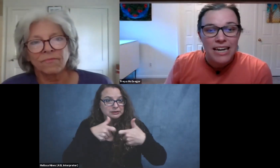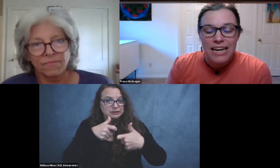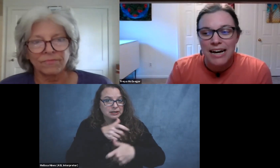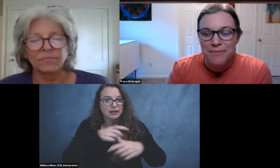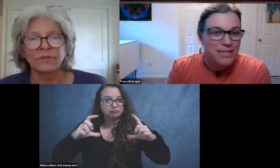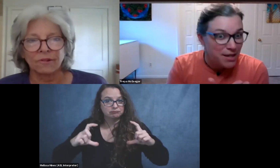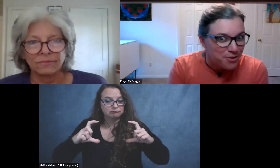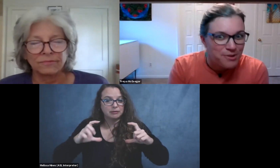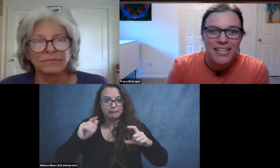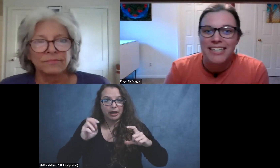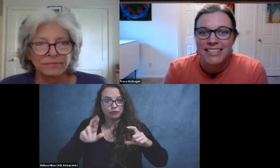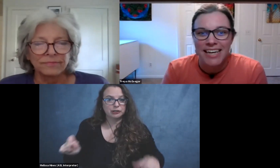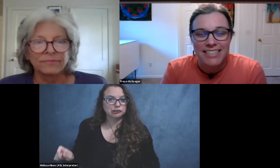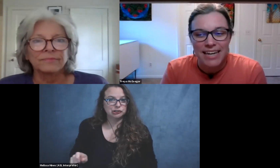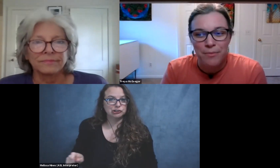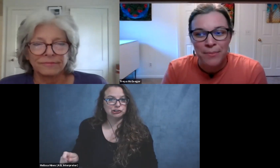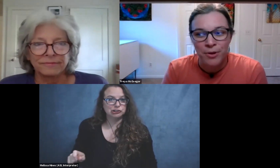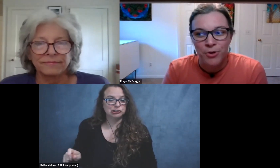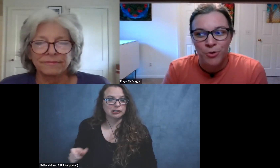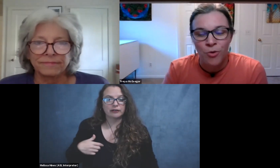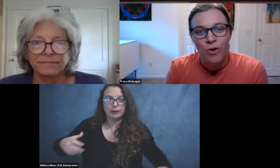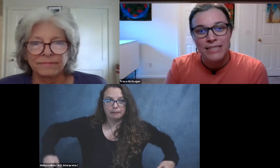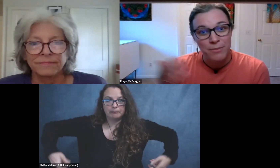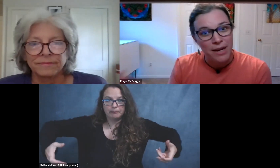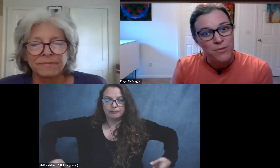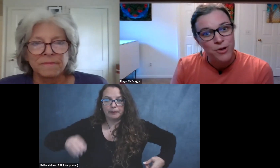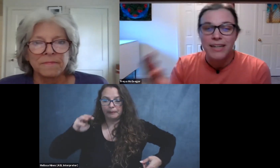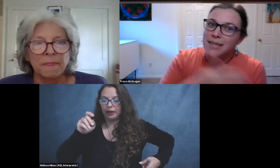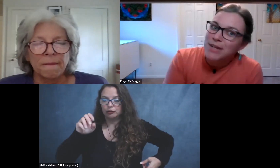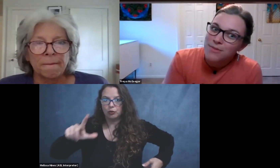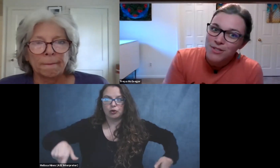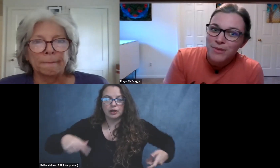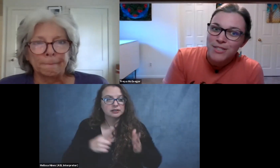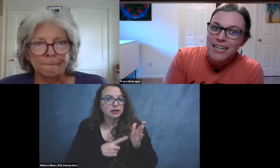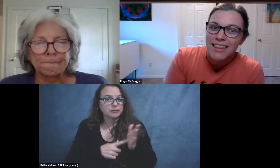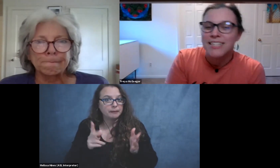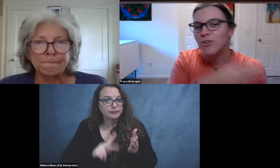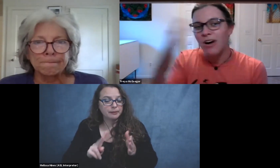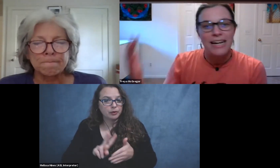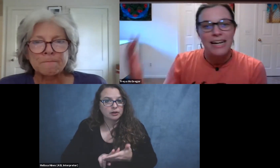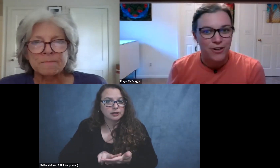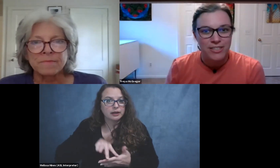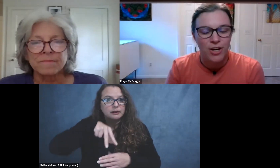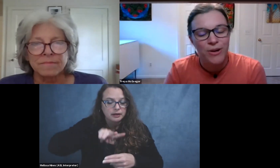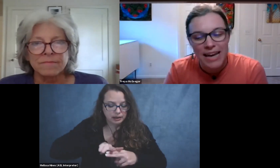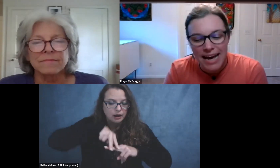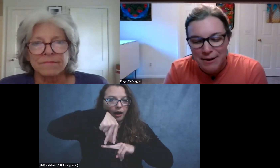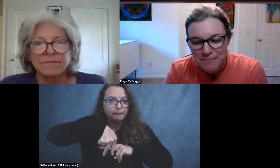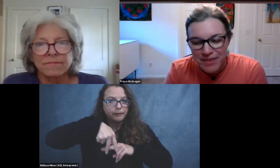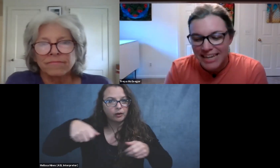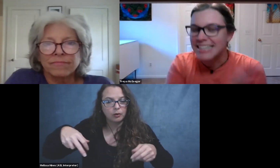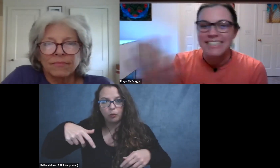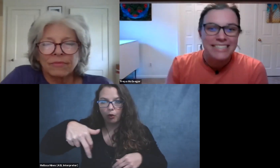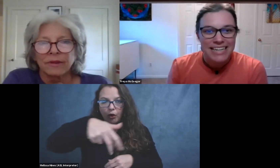battery. Um, there's manual wheelchairs. There's, um, people who sometimes walk and sometimes use a wheelchair. There's all kinds of folks. So,